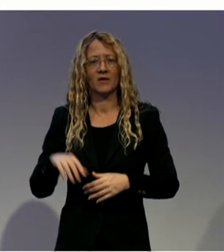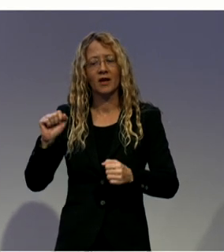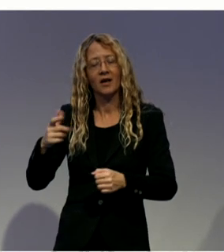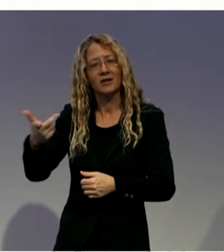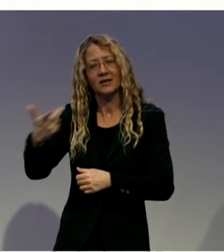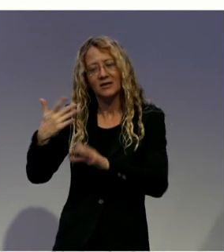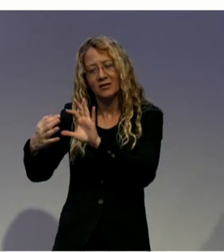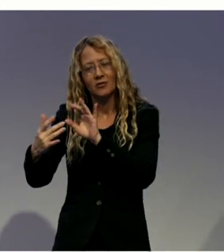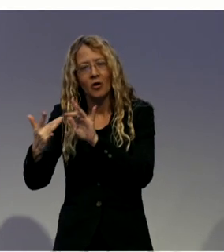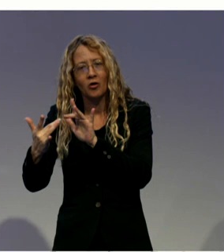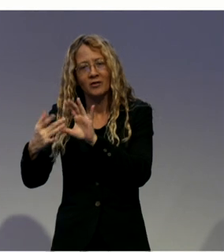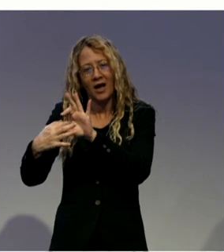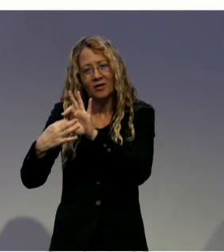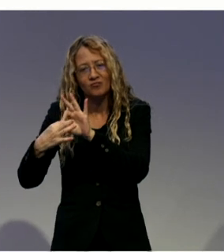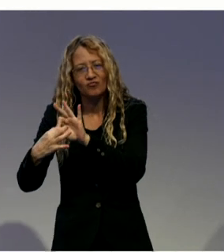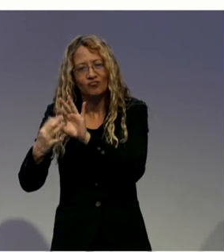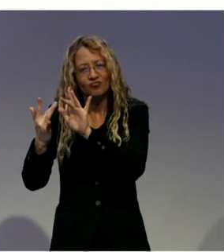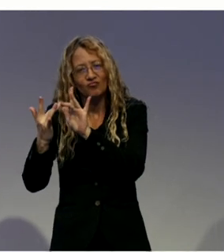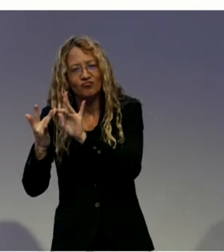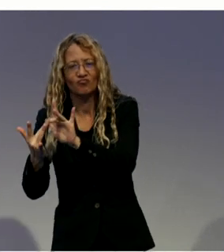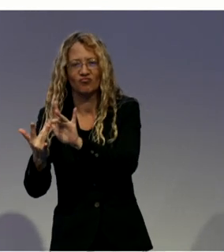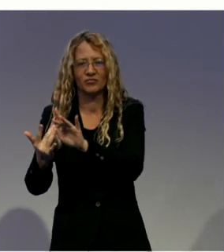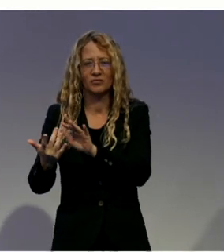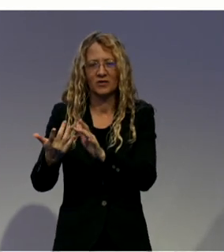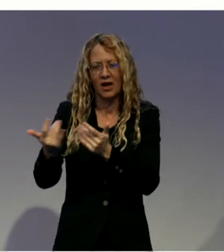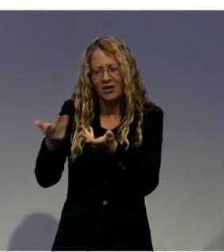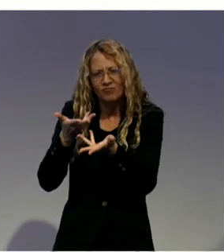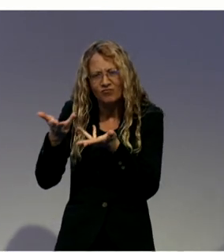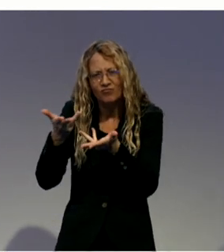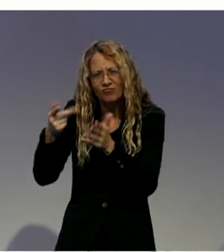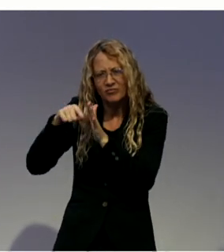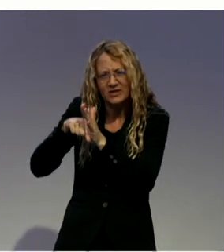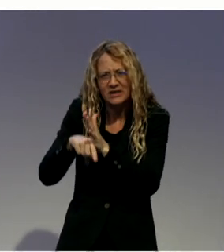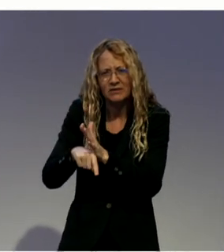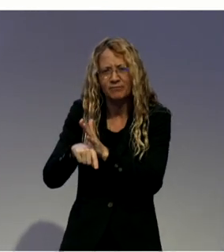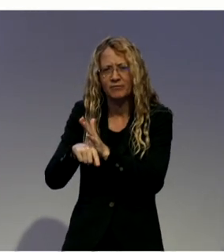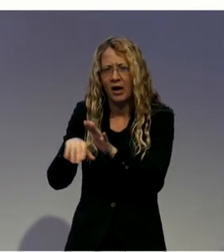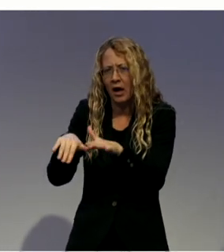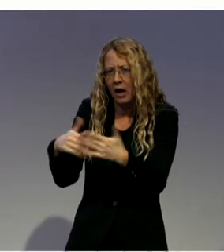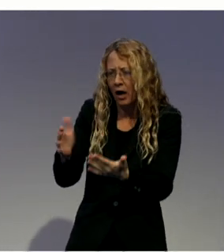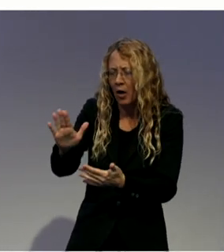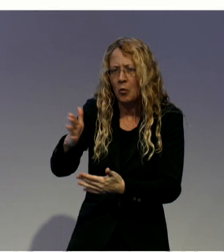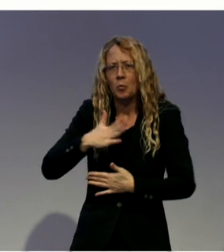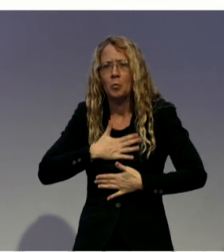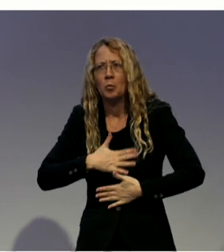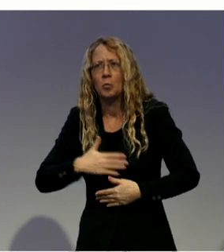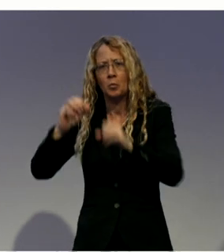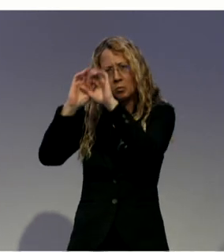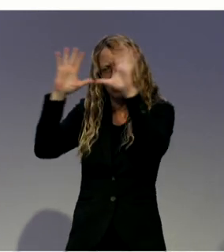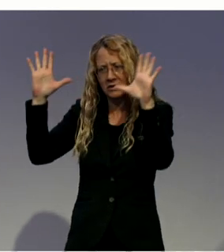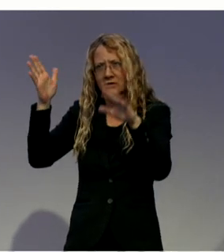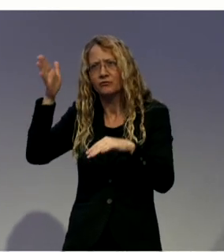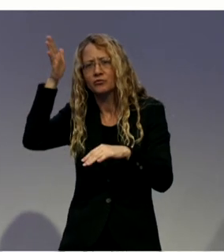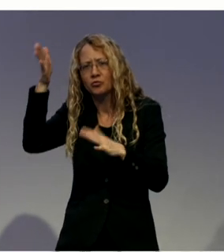understanding of their situation, what their needs are, and what they want their future to look like. As an indigenous organization, it's very